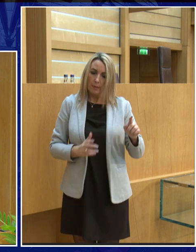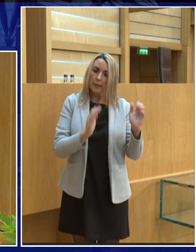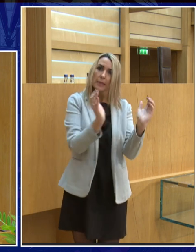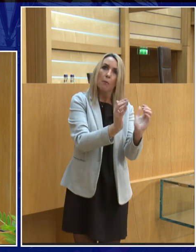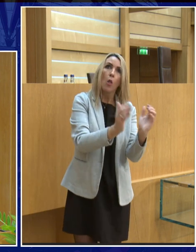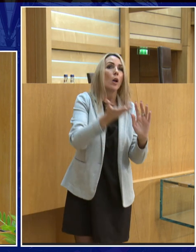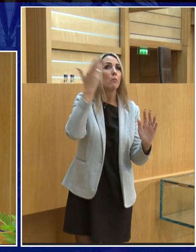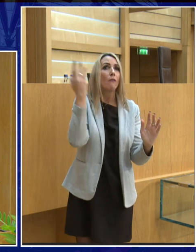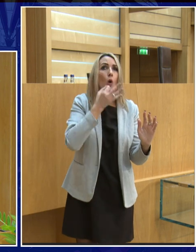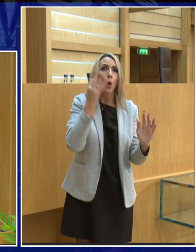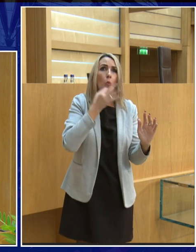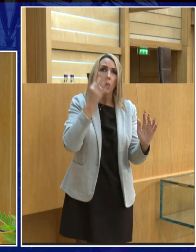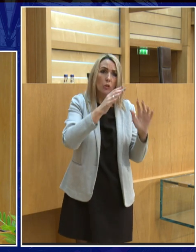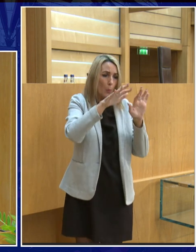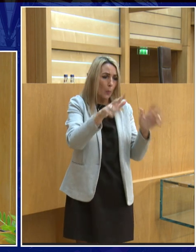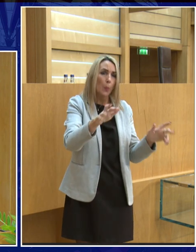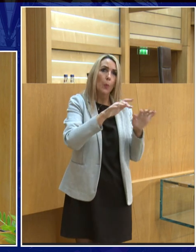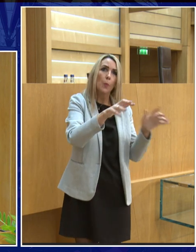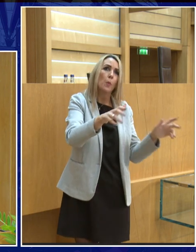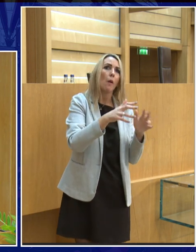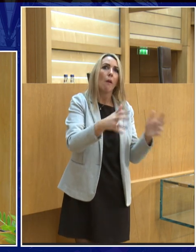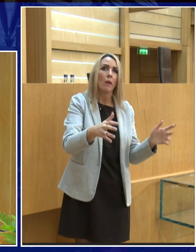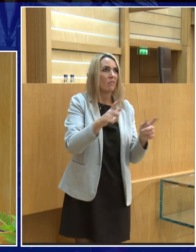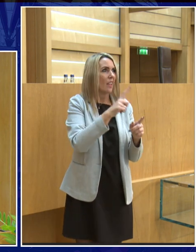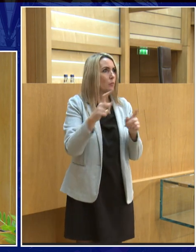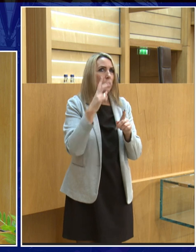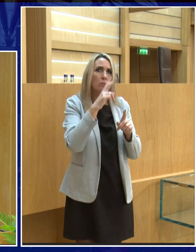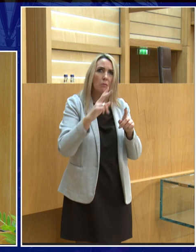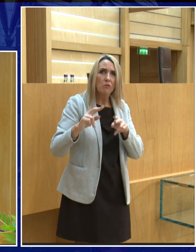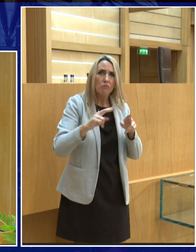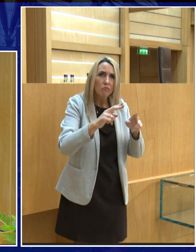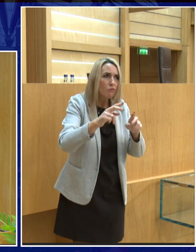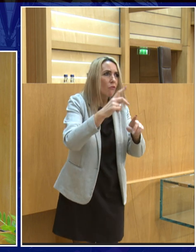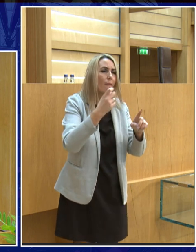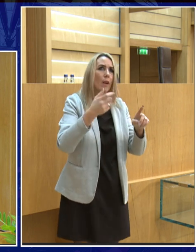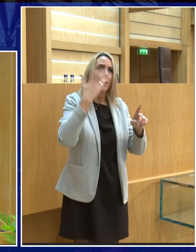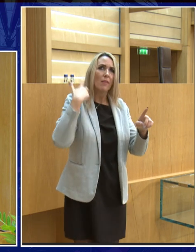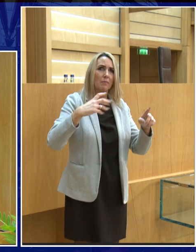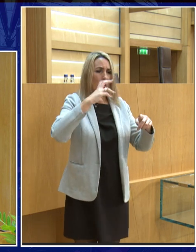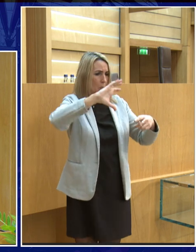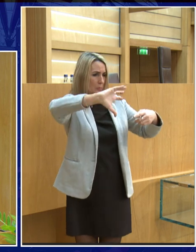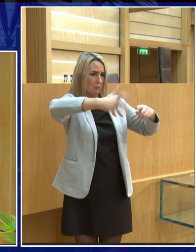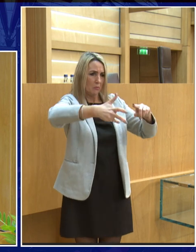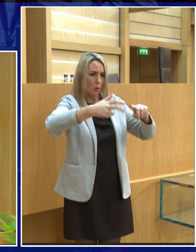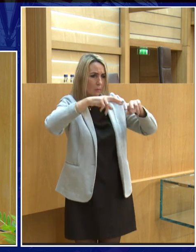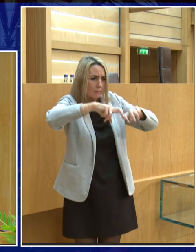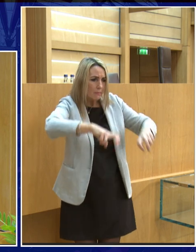earth Mars used to have water flowing over its surface we can find sort of river tributaries and we can find sort of boulders or